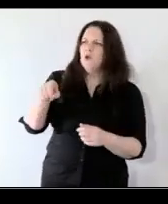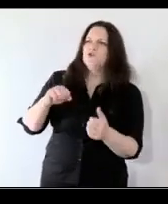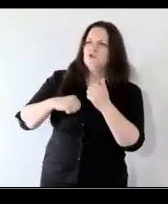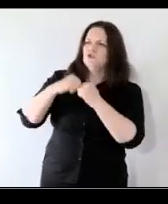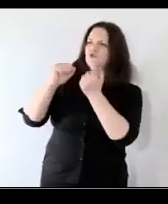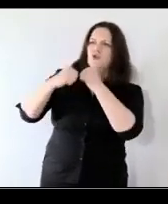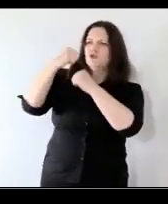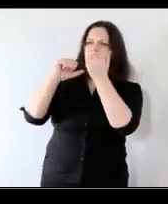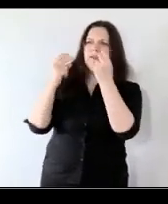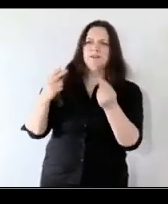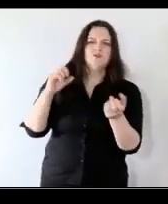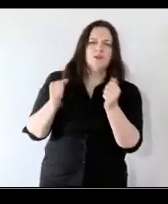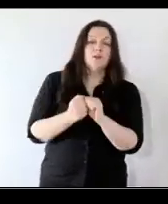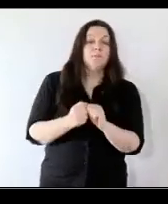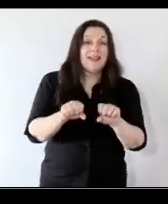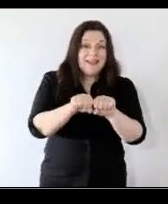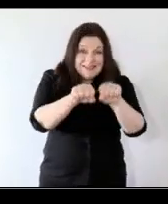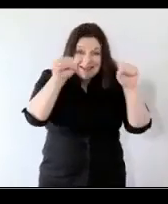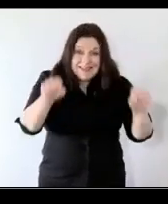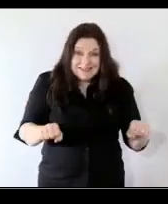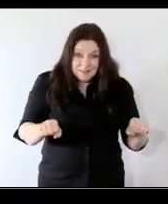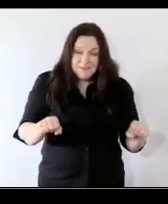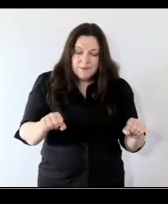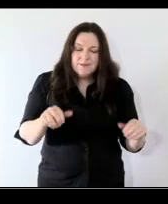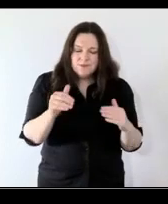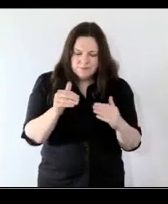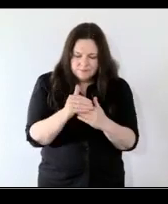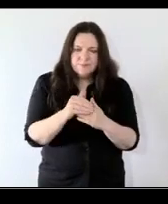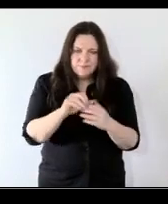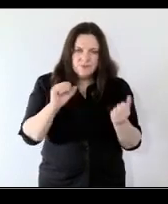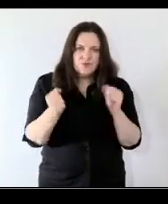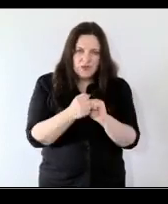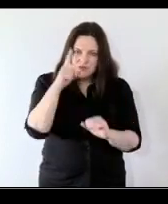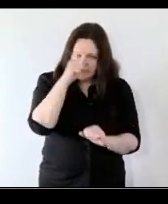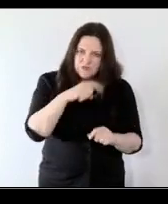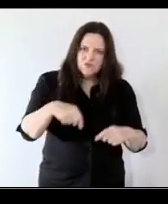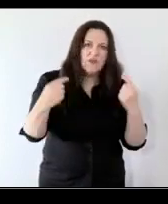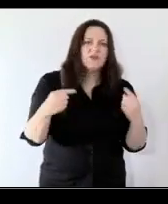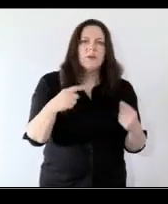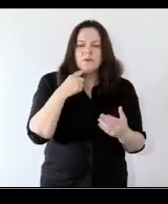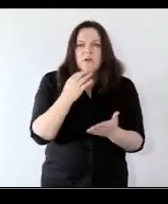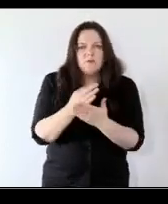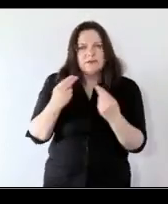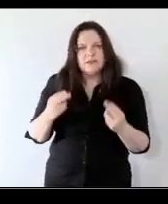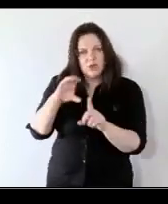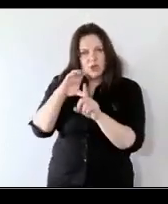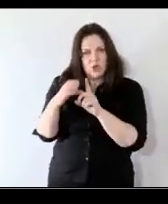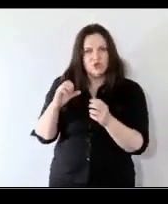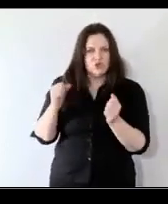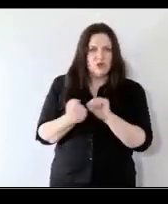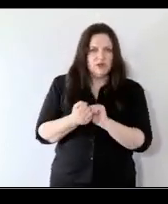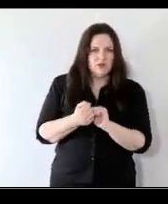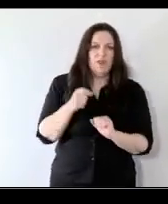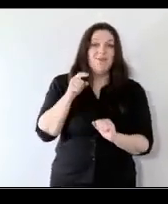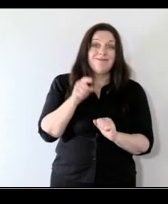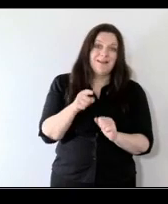systems changes is difficult and challenging and it often requires culture change that that's